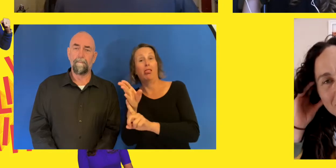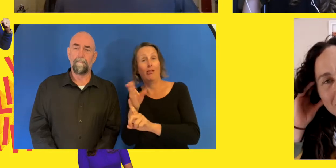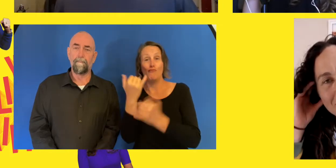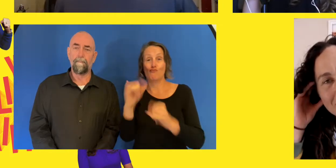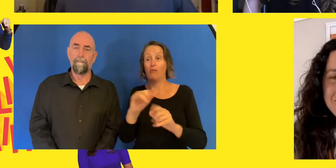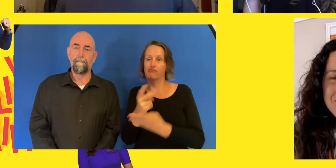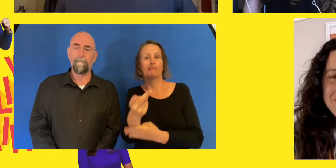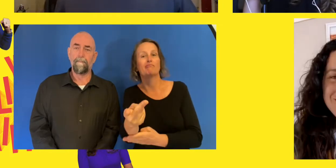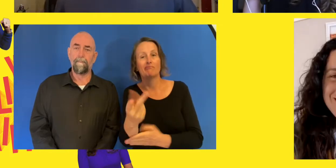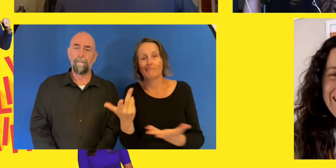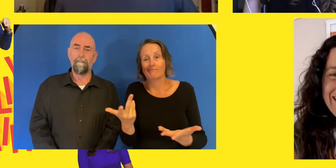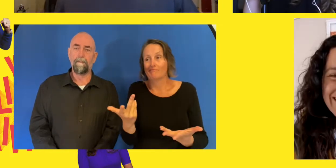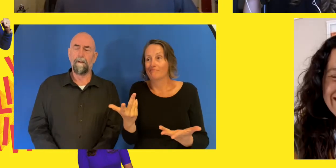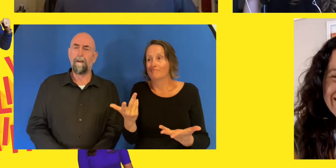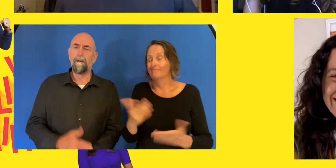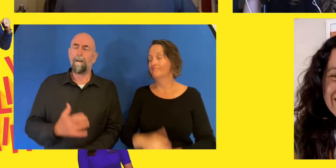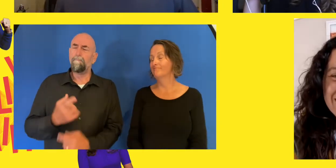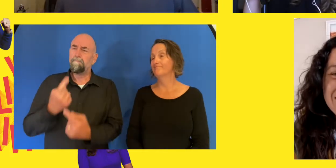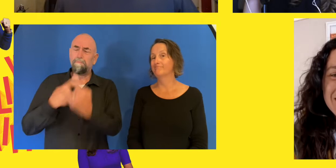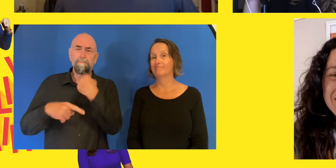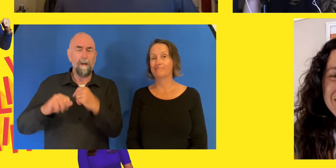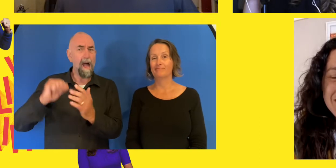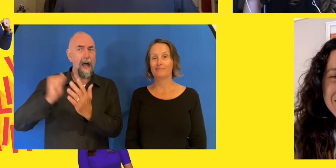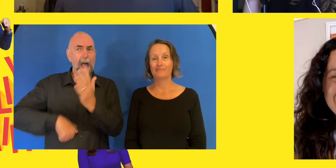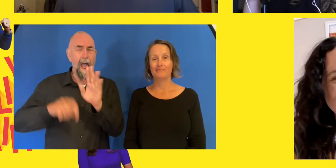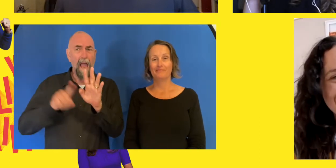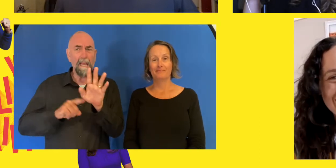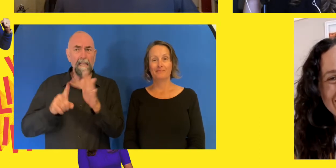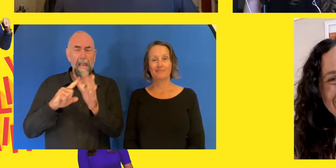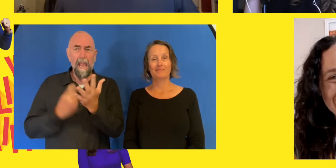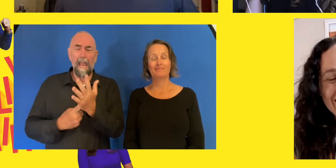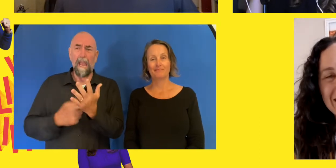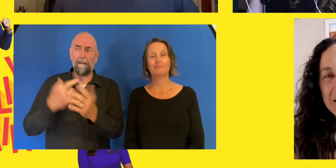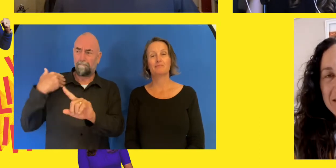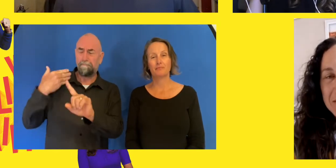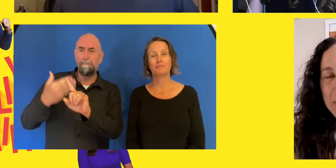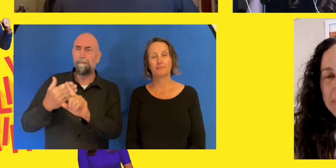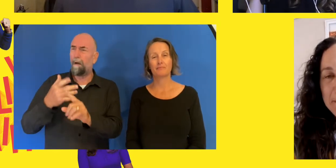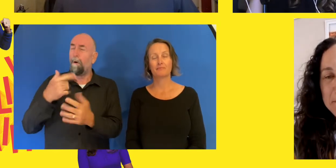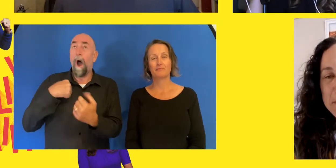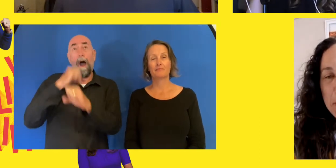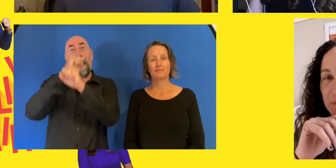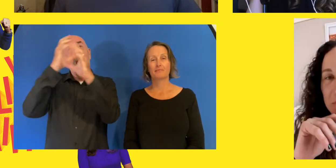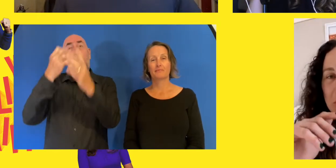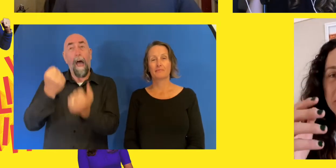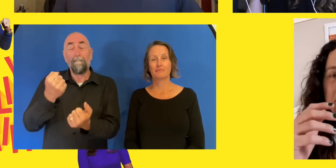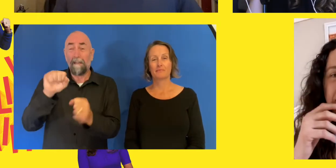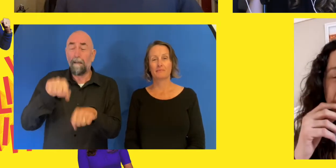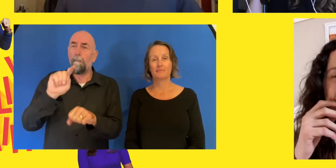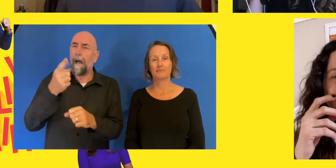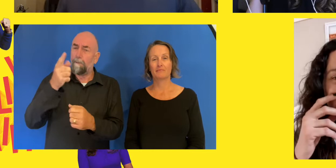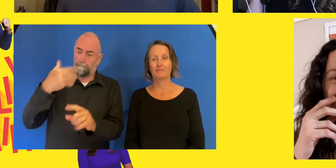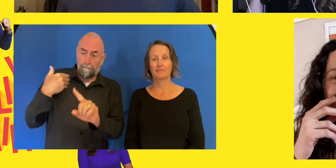about that tough year. I think we've all got an inkling for what it is. But what in particular was tough about this last preparation? One thing